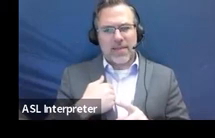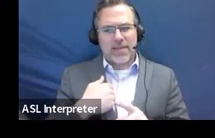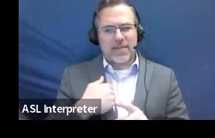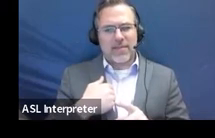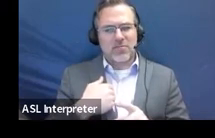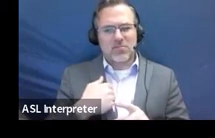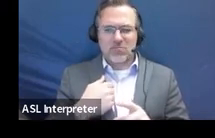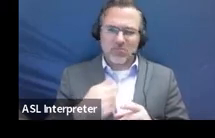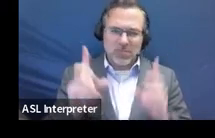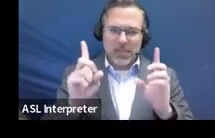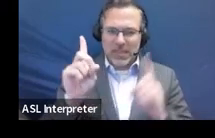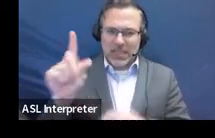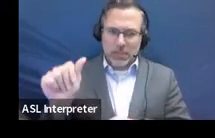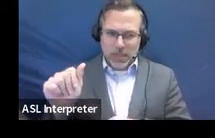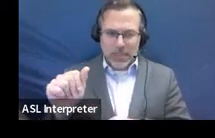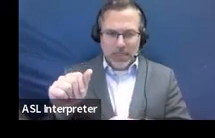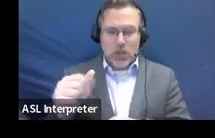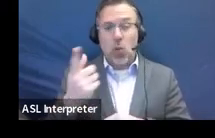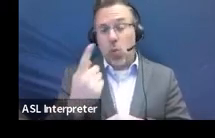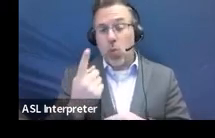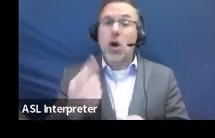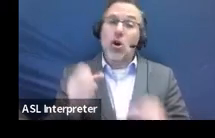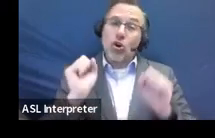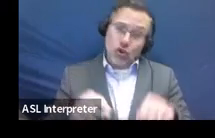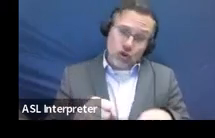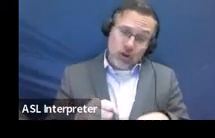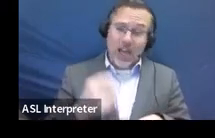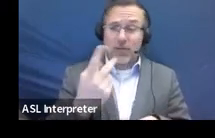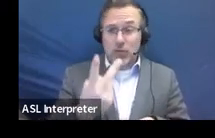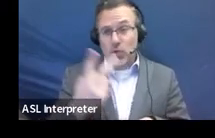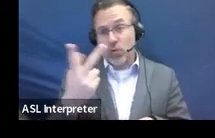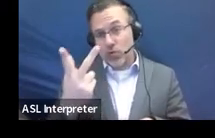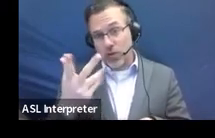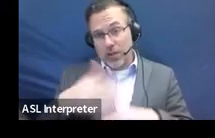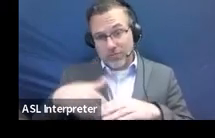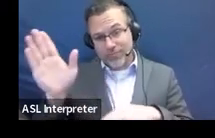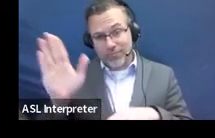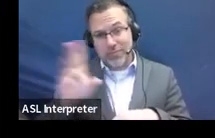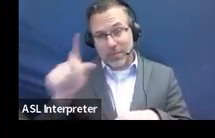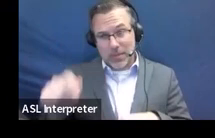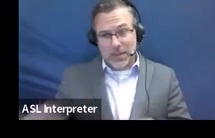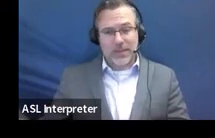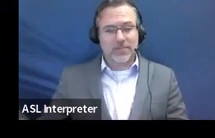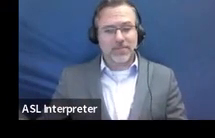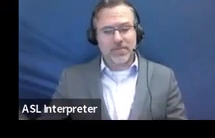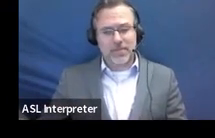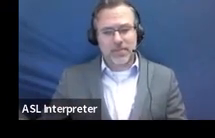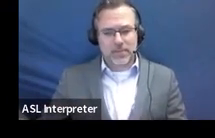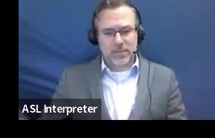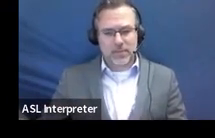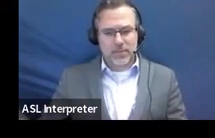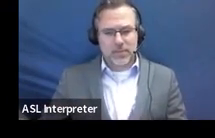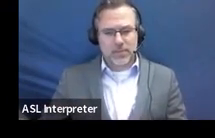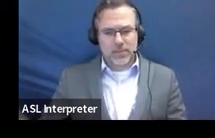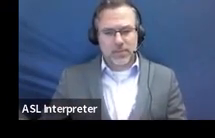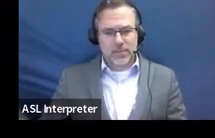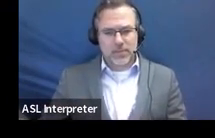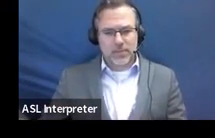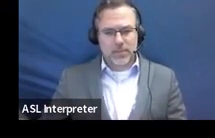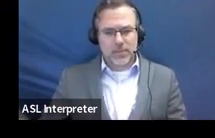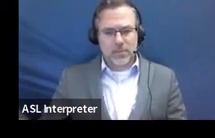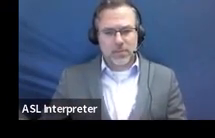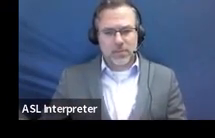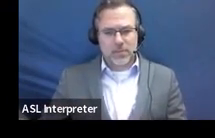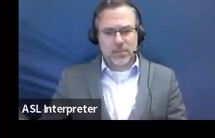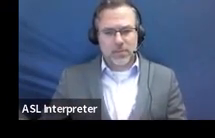disabilities, uh, one or more of those disabilities as outlined in MUSER. And then just the two links at the bottom